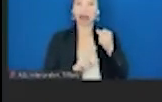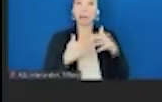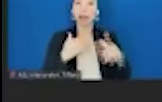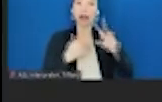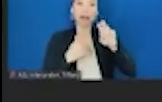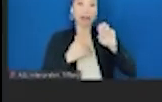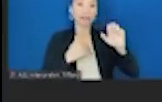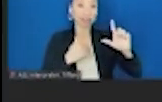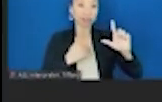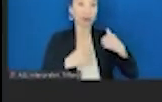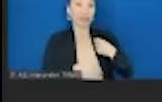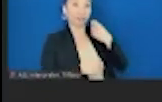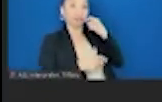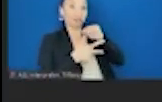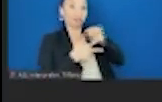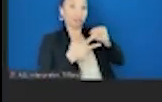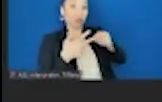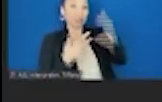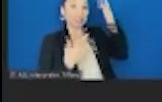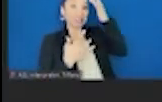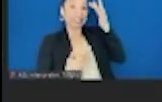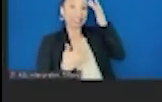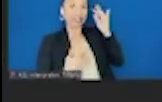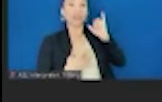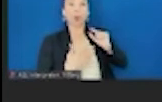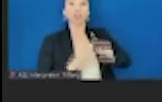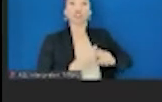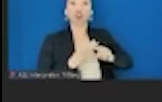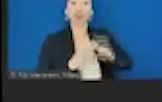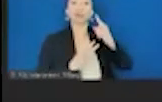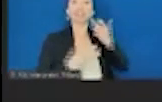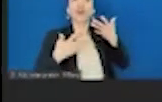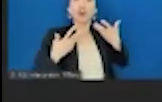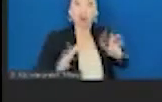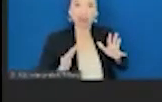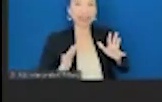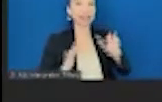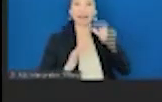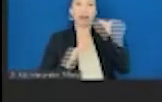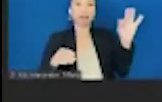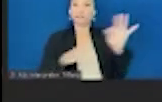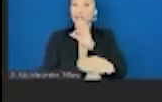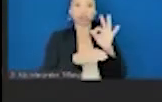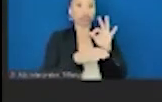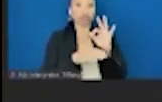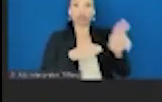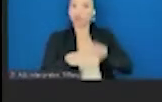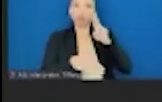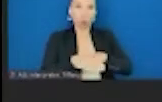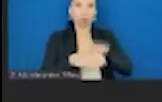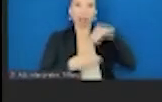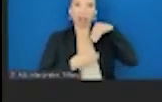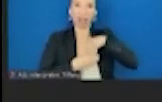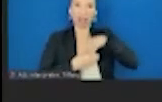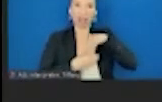that start with and are fundamentally diseases where you have abnormal function of your blood vessels and systemic inflammation. And so COVID-19